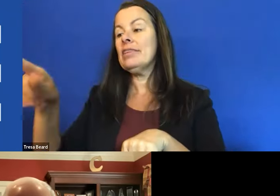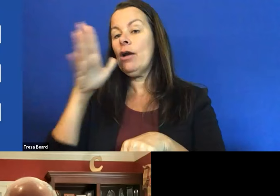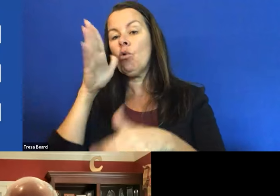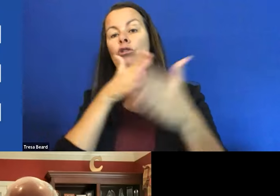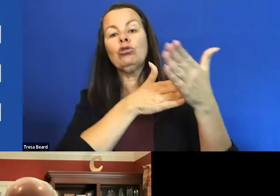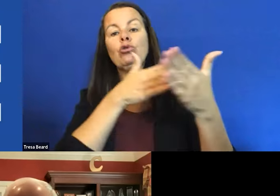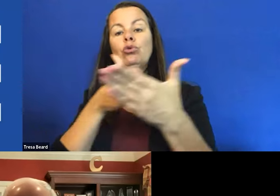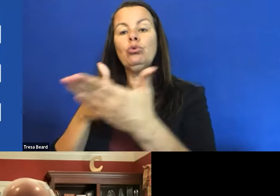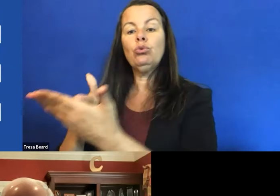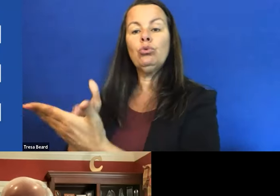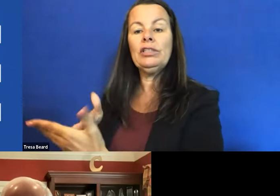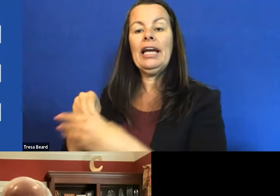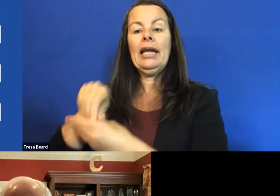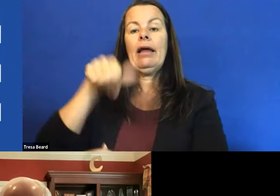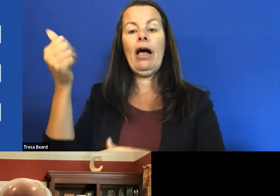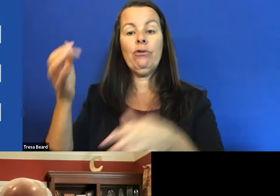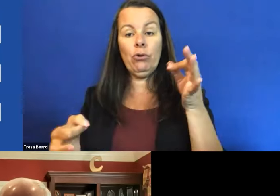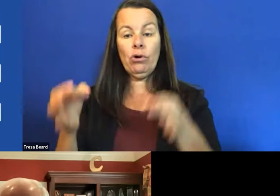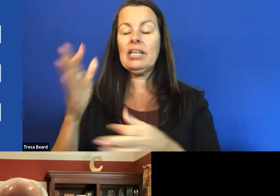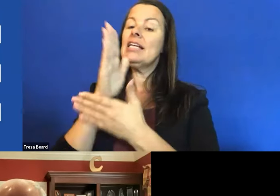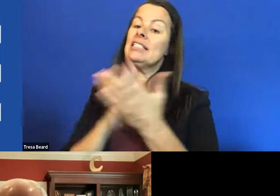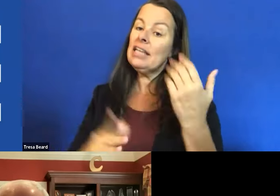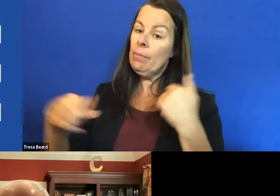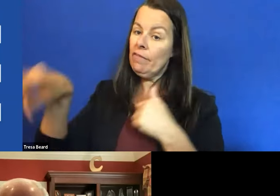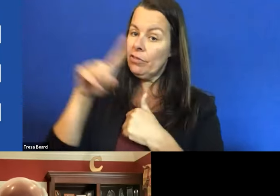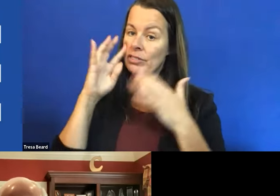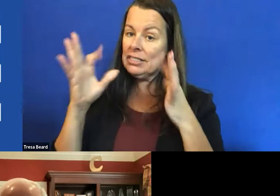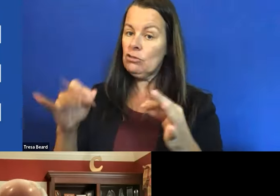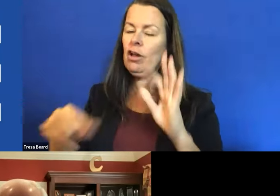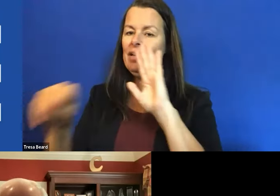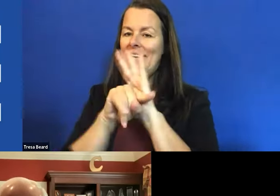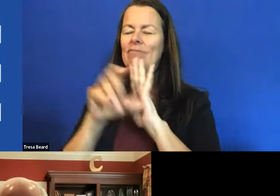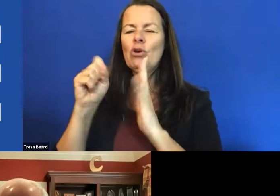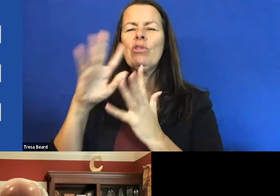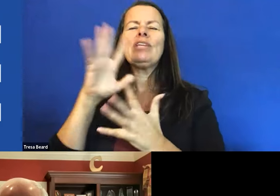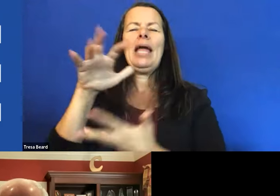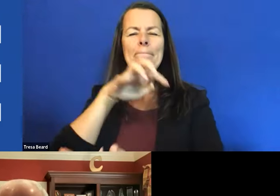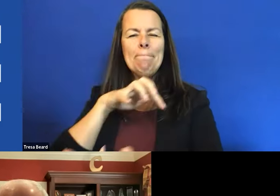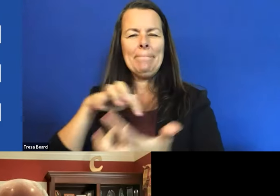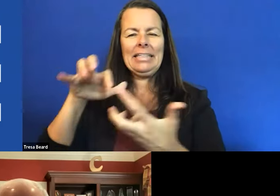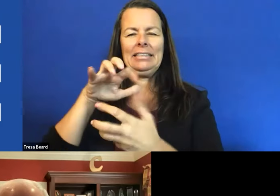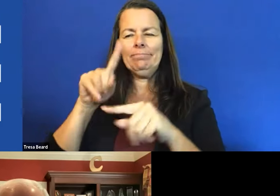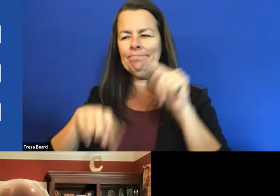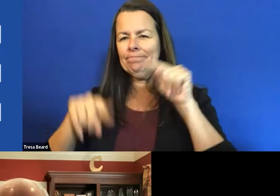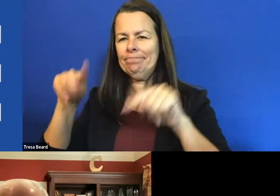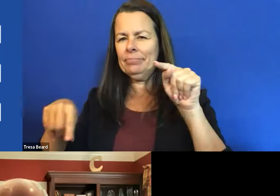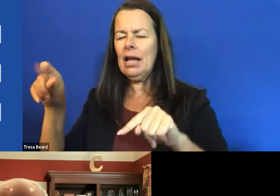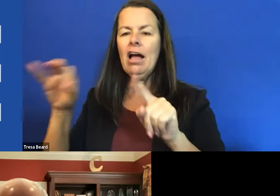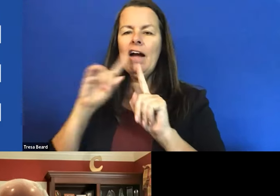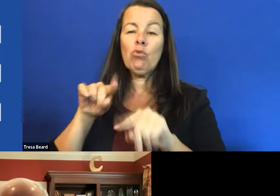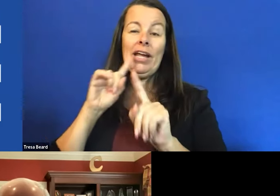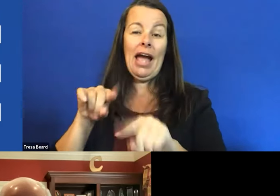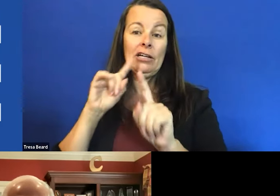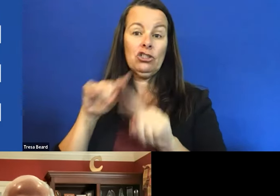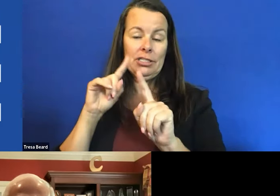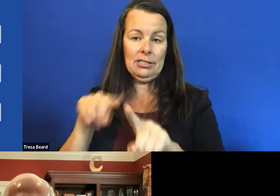and some of those decisions have been negative. So there's a mixed reaction at this particular point.